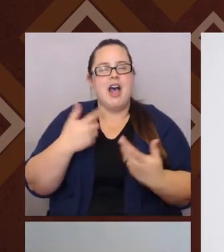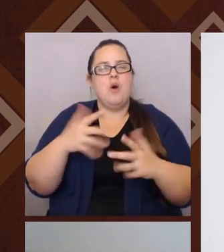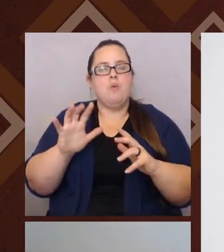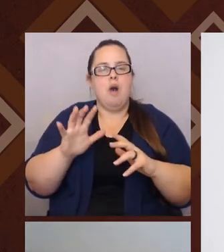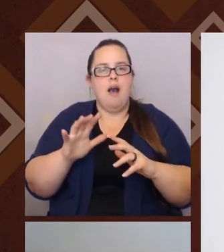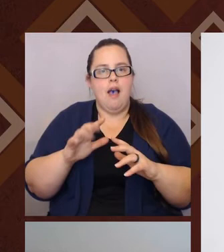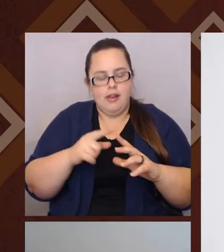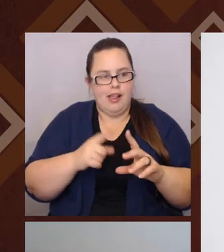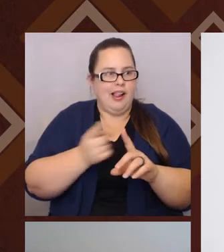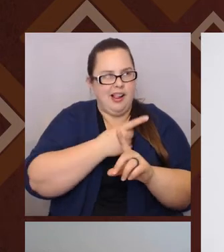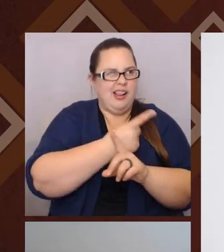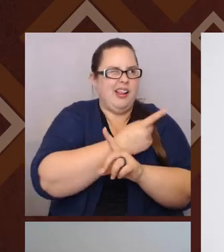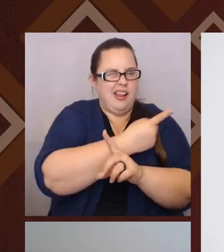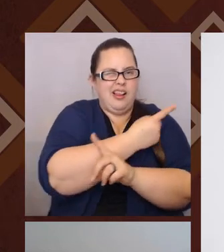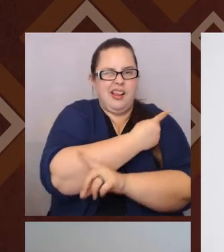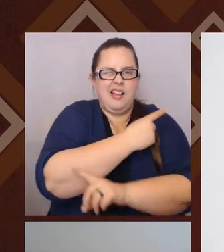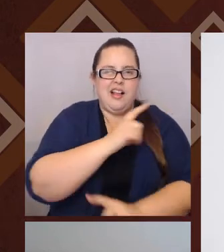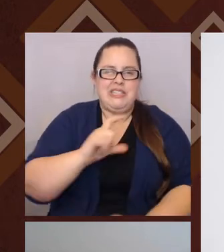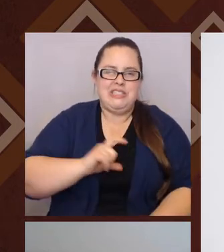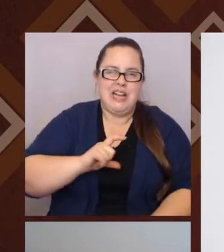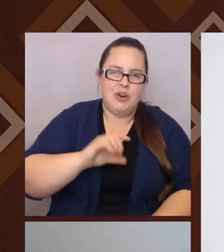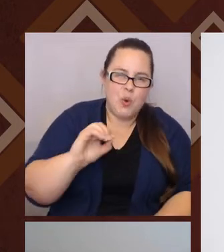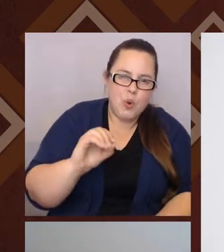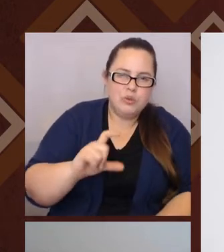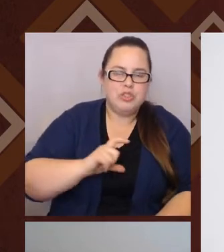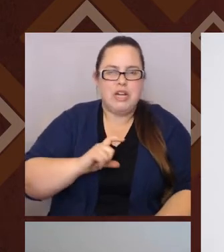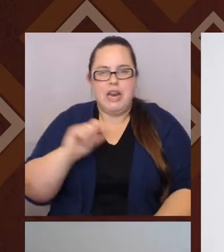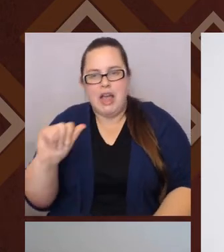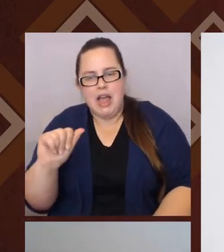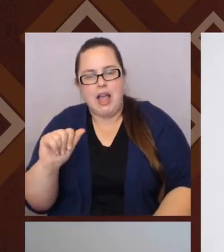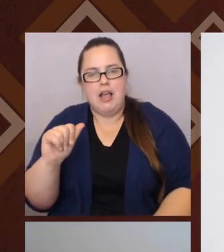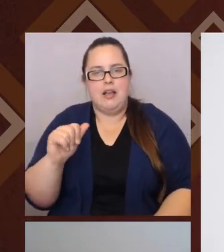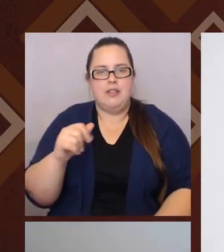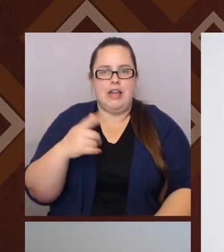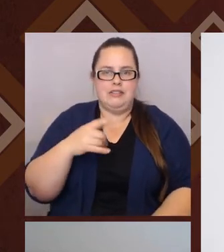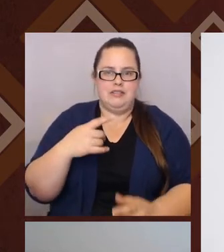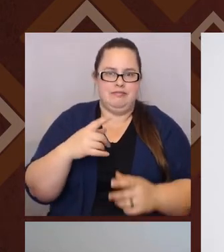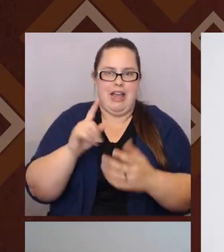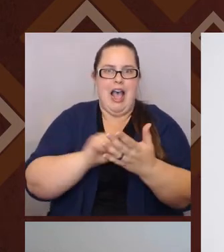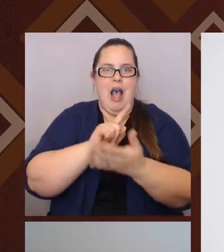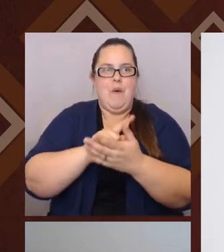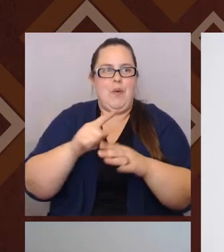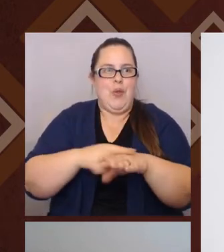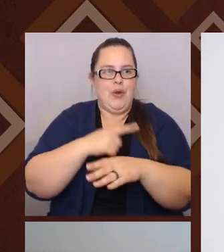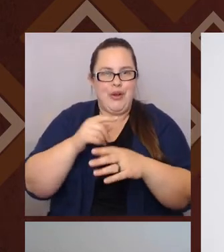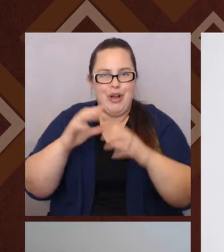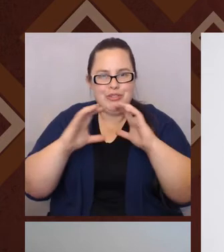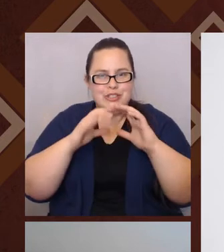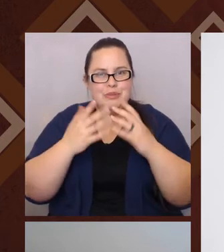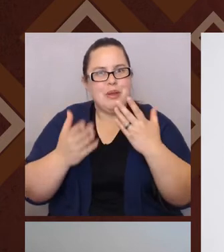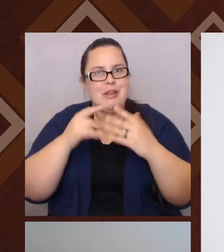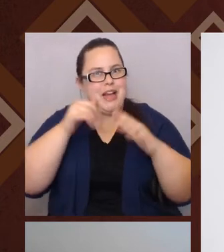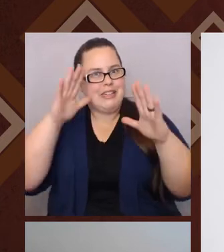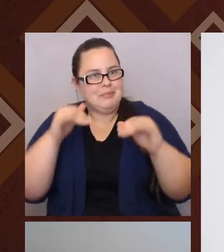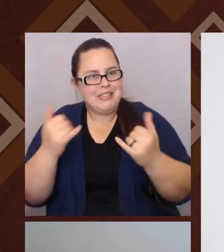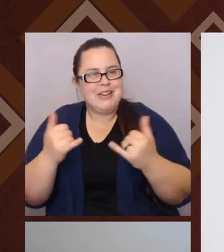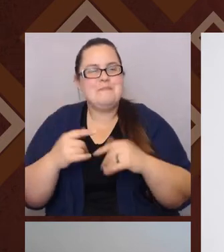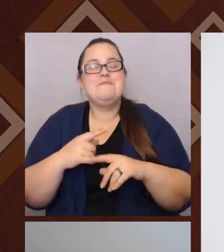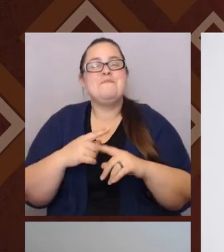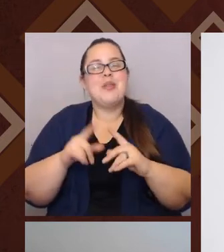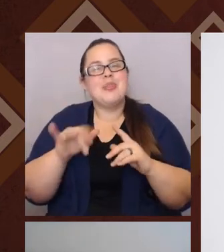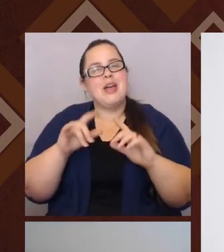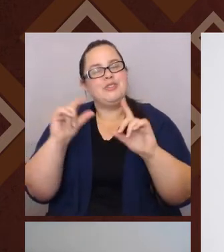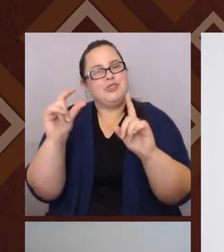Chicano, Chicana, cause that, that could be its own hour long conversation that you didn't sign up for today. Um, but, but, you know, that